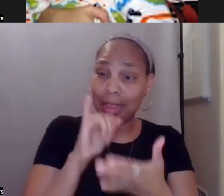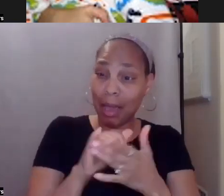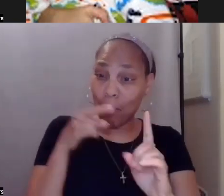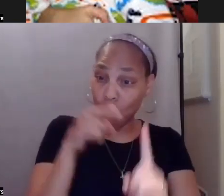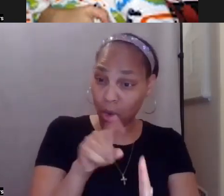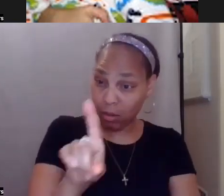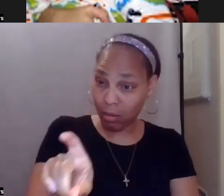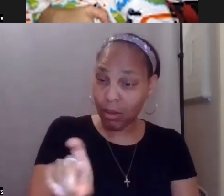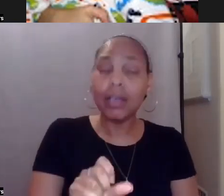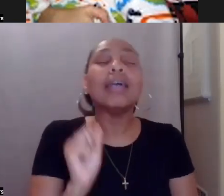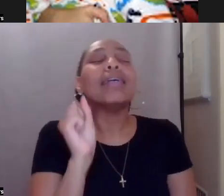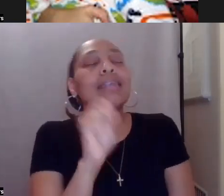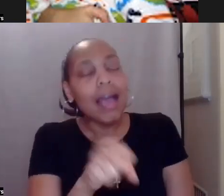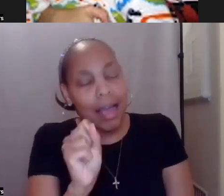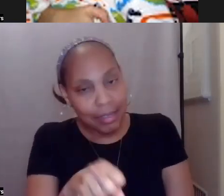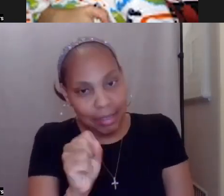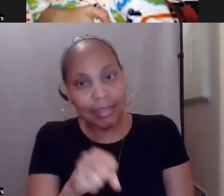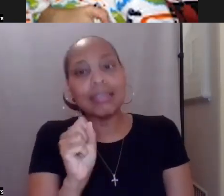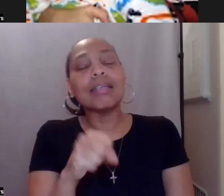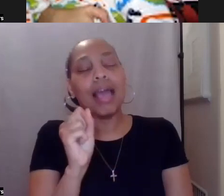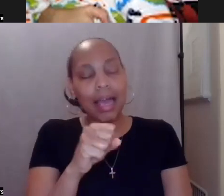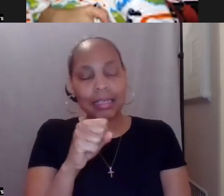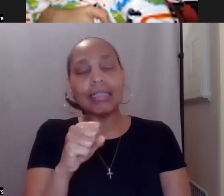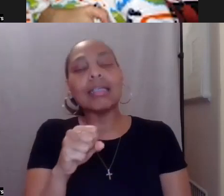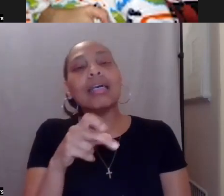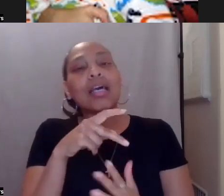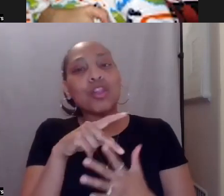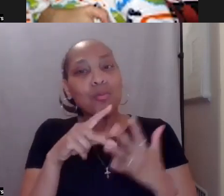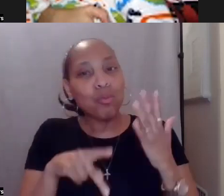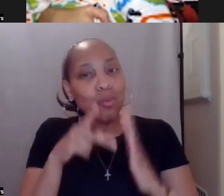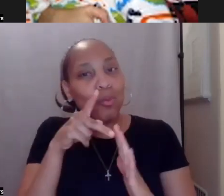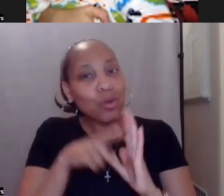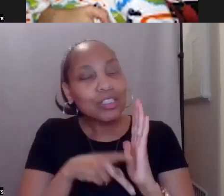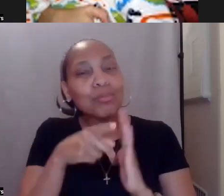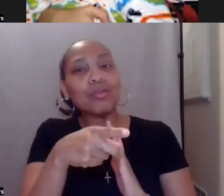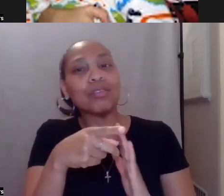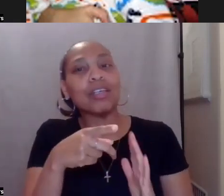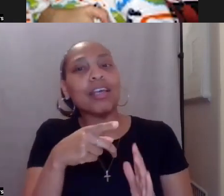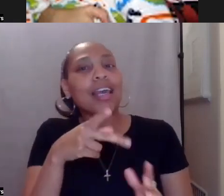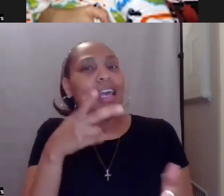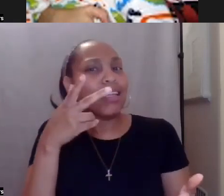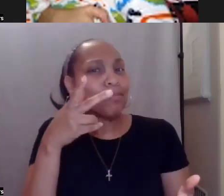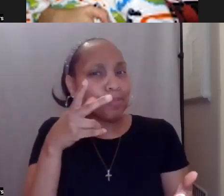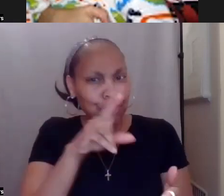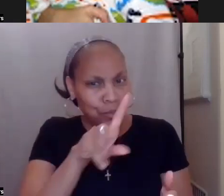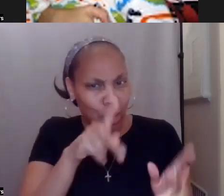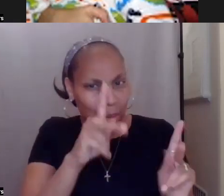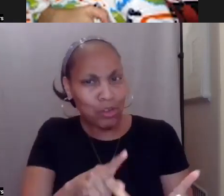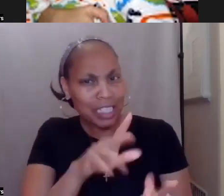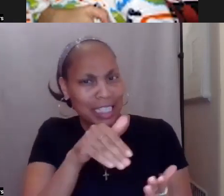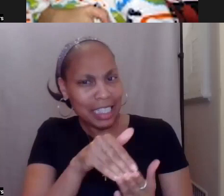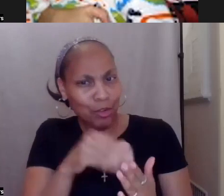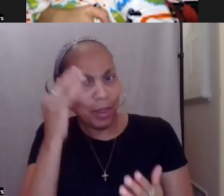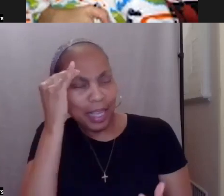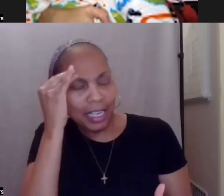it's the, you know, those principles in person-centered thinking and planning about, about building relationships, shared